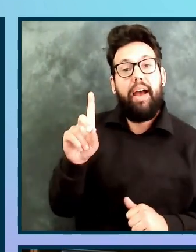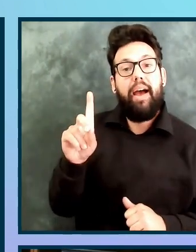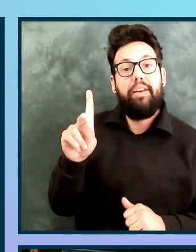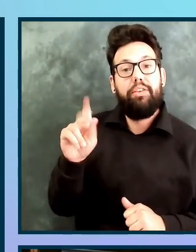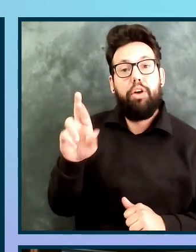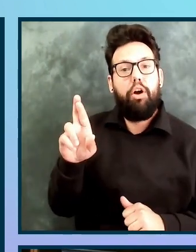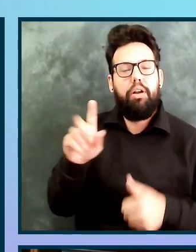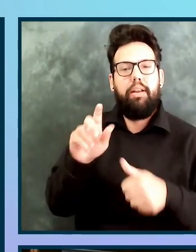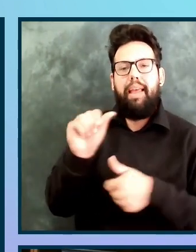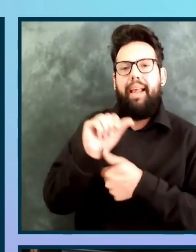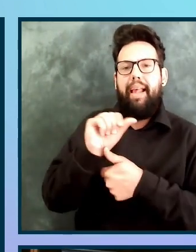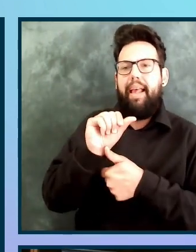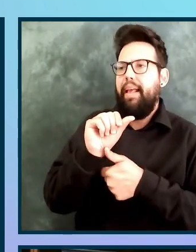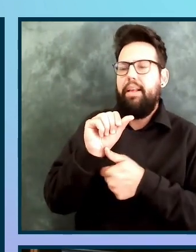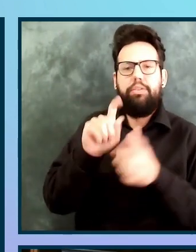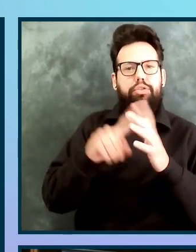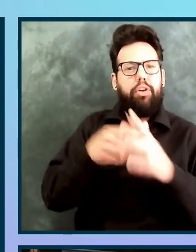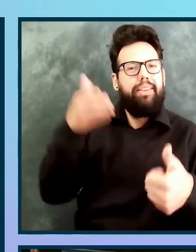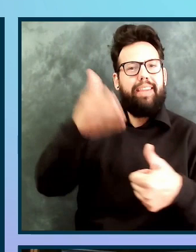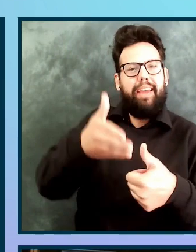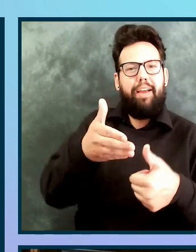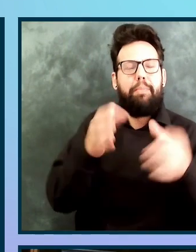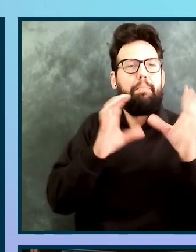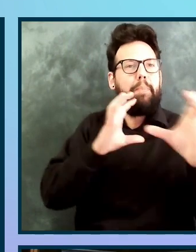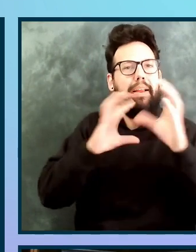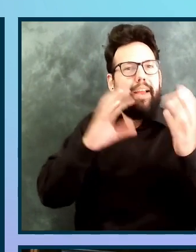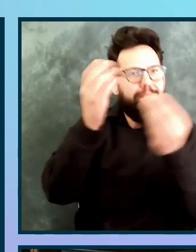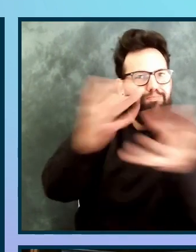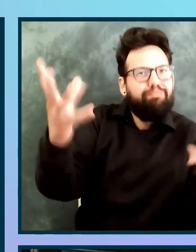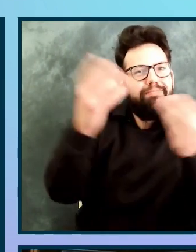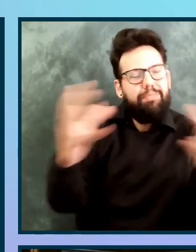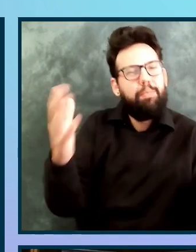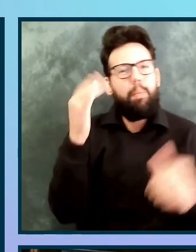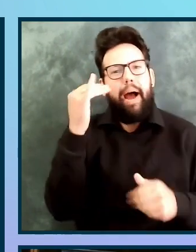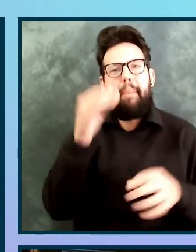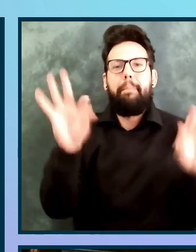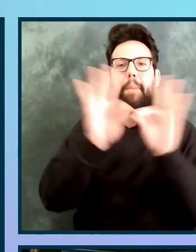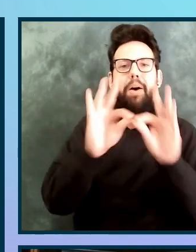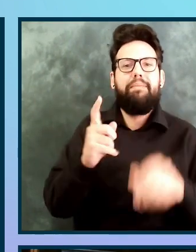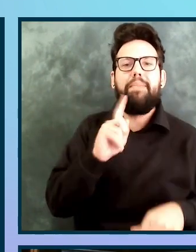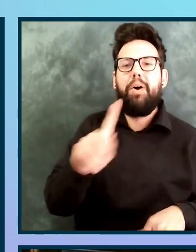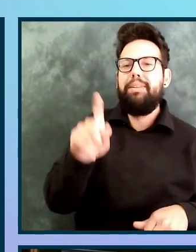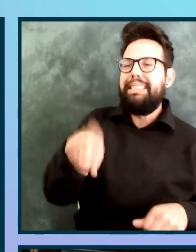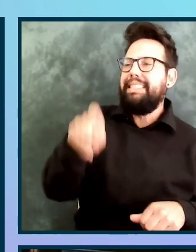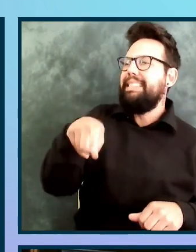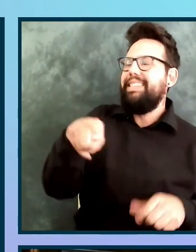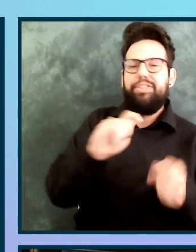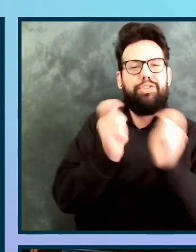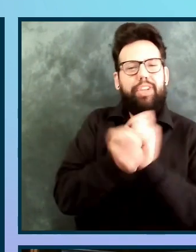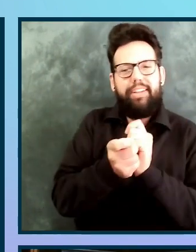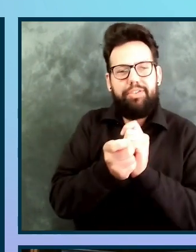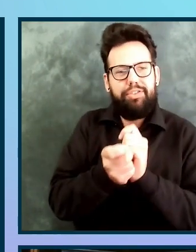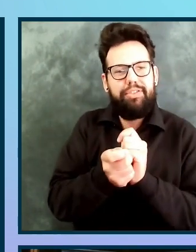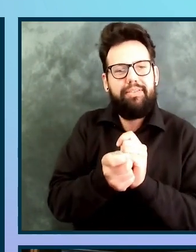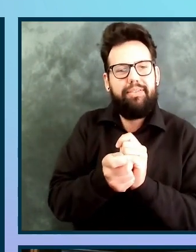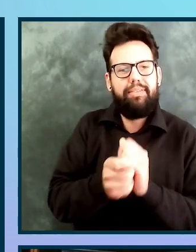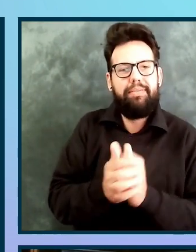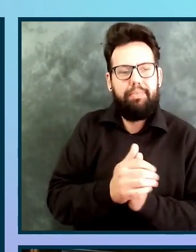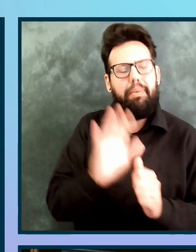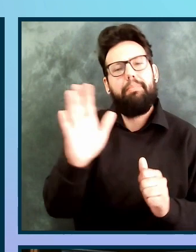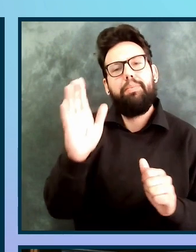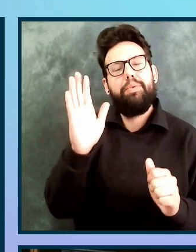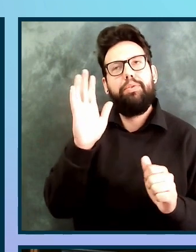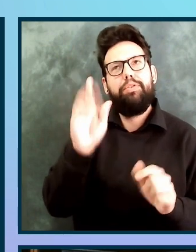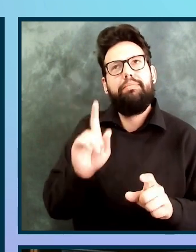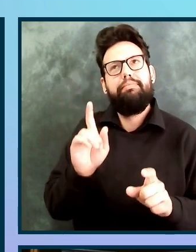awareness for why the change is needed. That's going to sound familiar. We've already talked about it. I'm going to use a different example here of